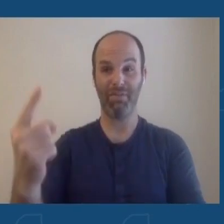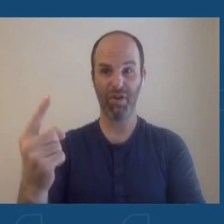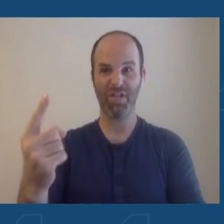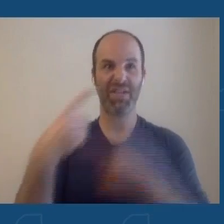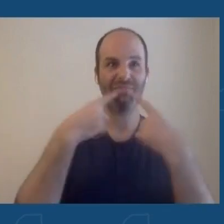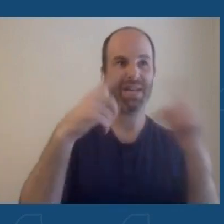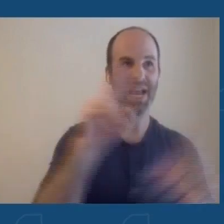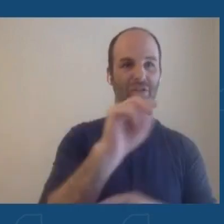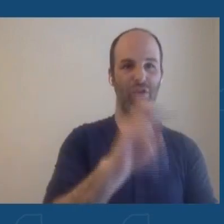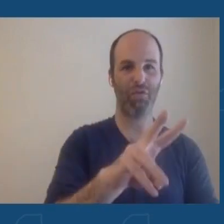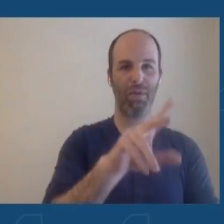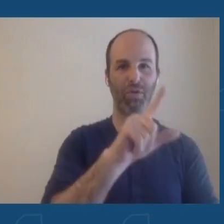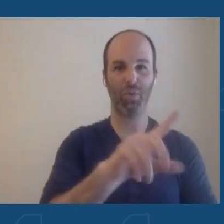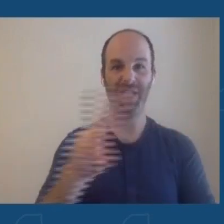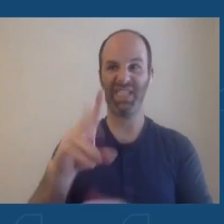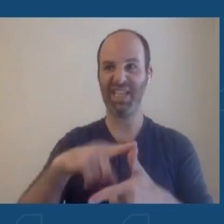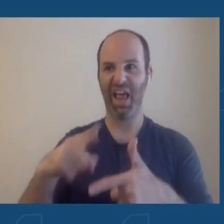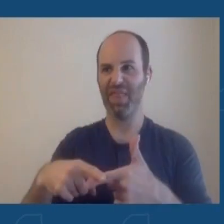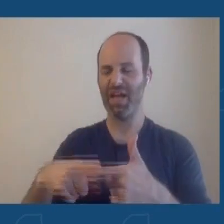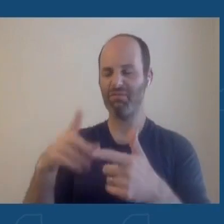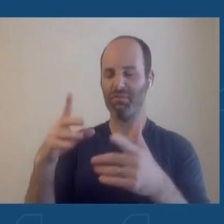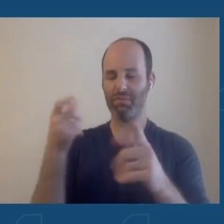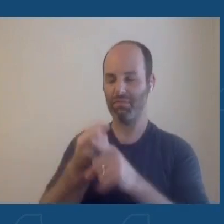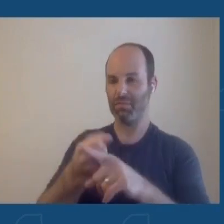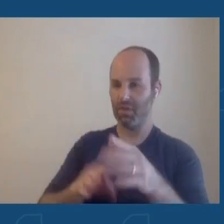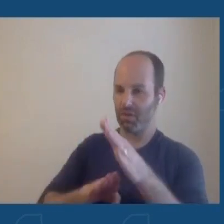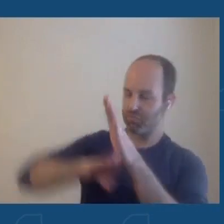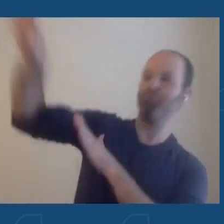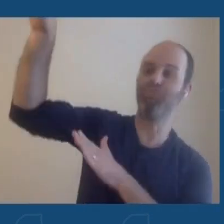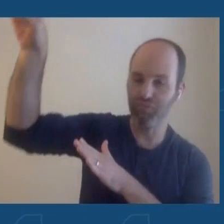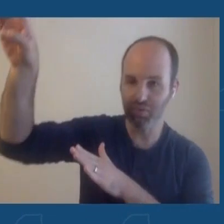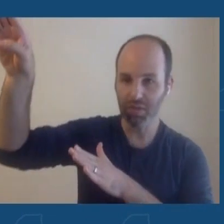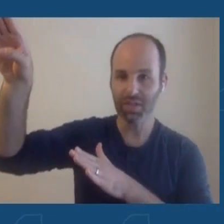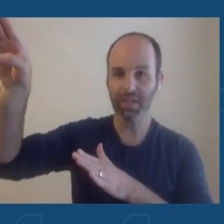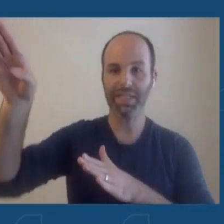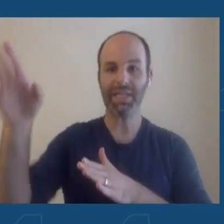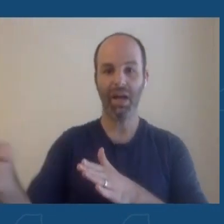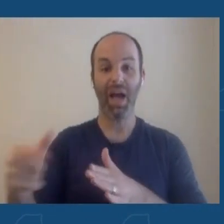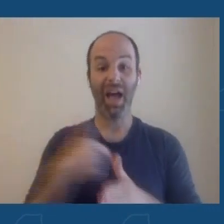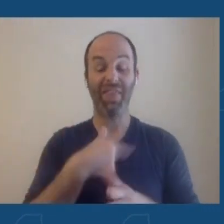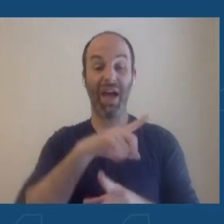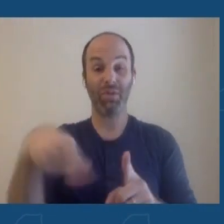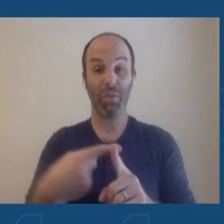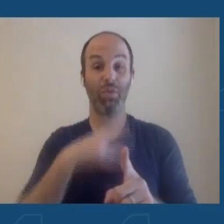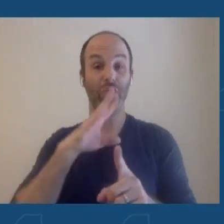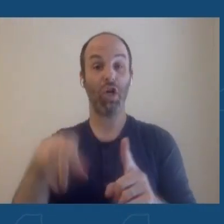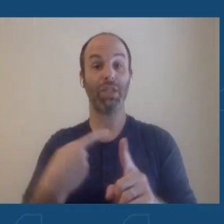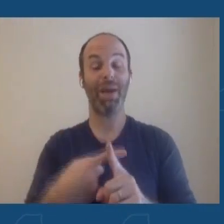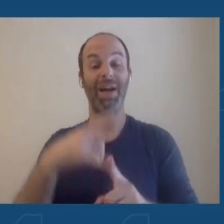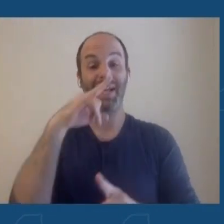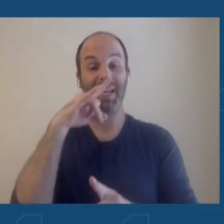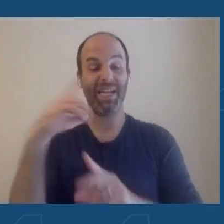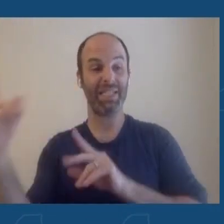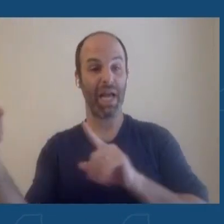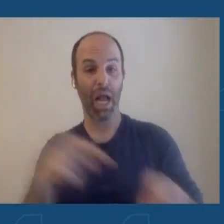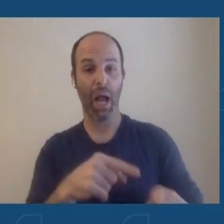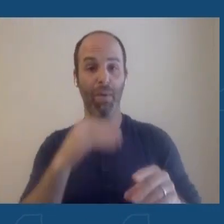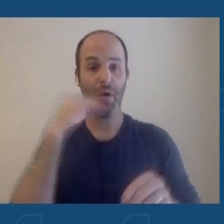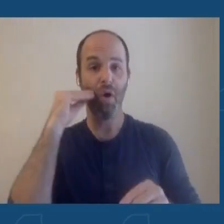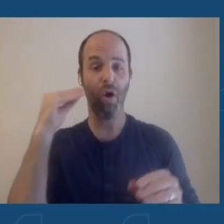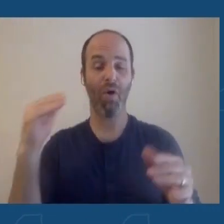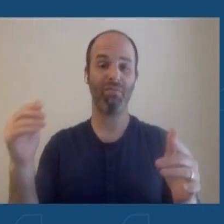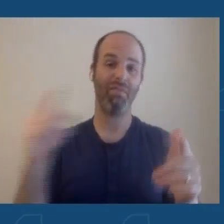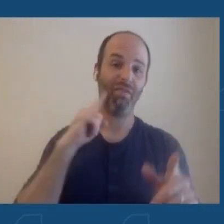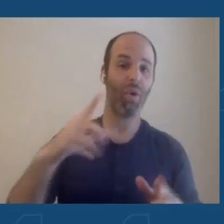all of a sudden the numbers were off the charts. And that was right when we were talking about kids being home for the holidays, gathering with all their relatives,